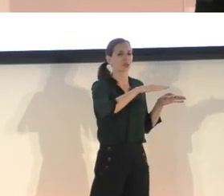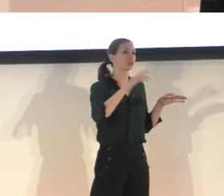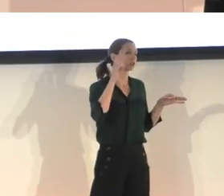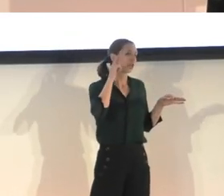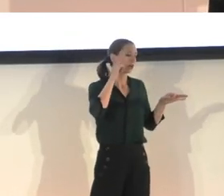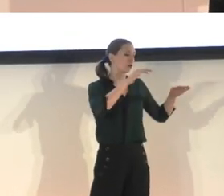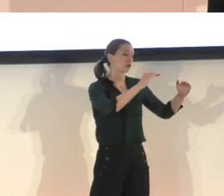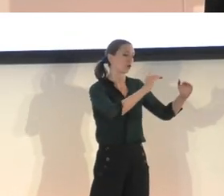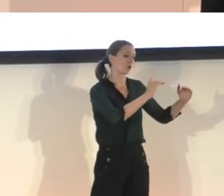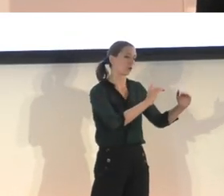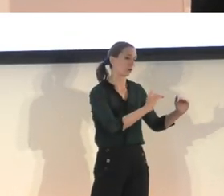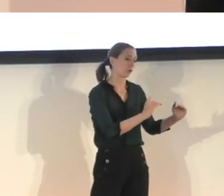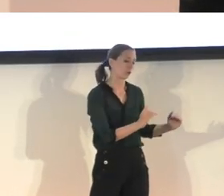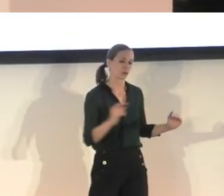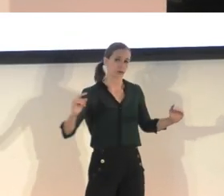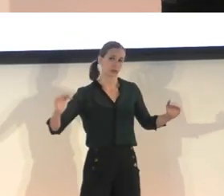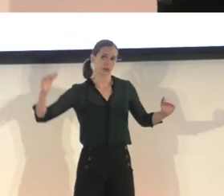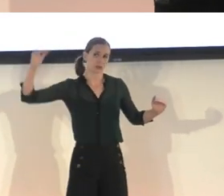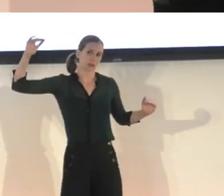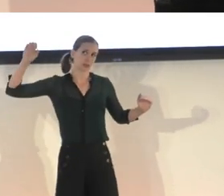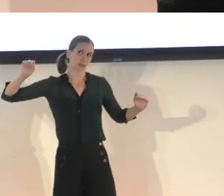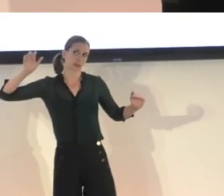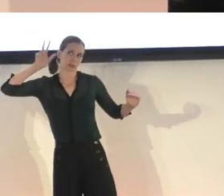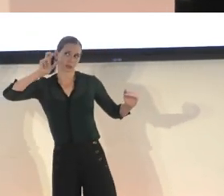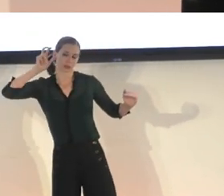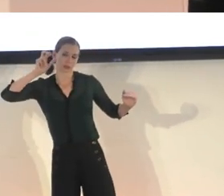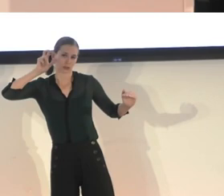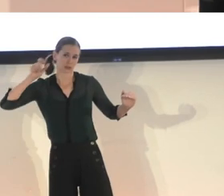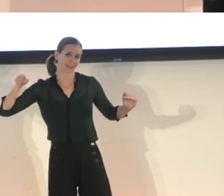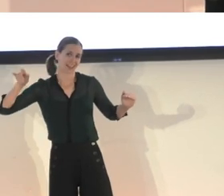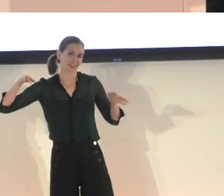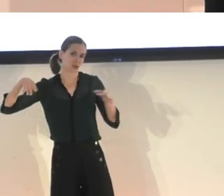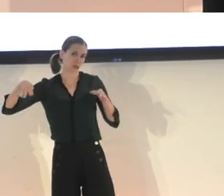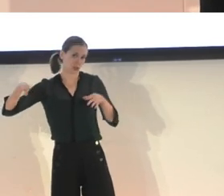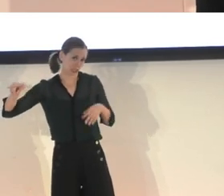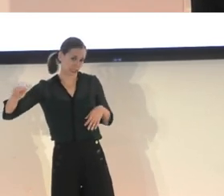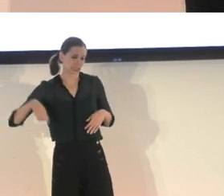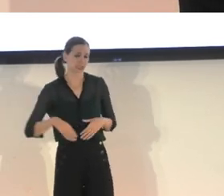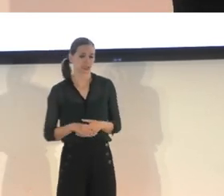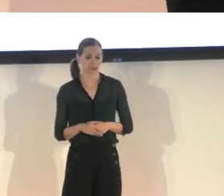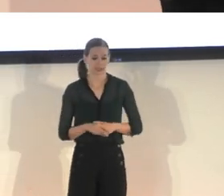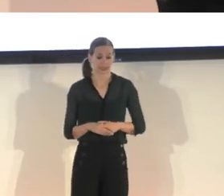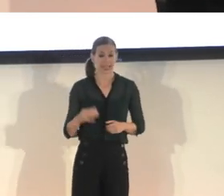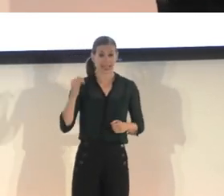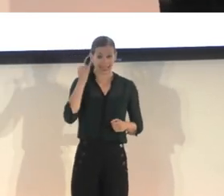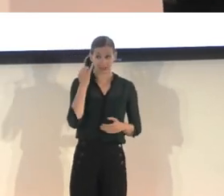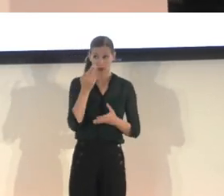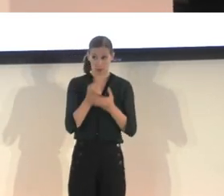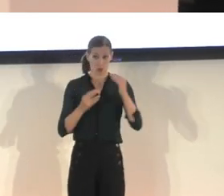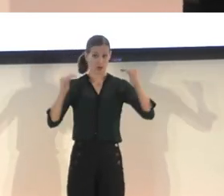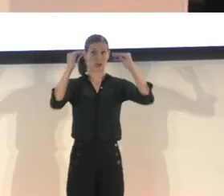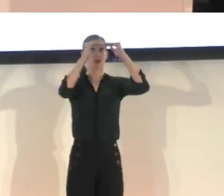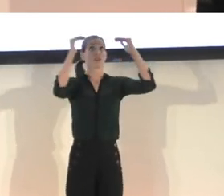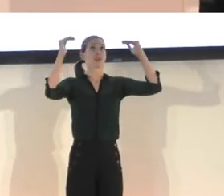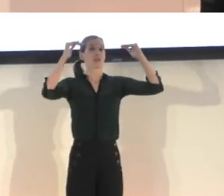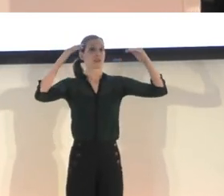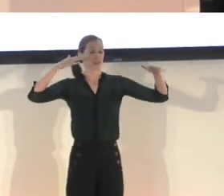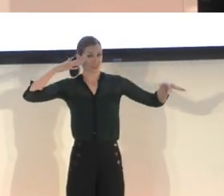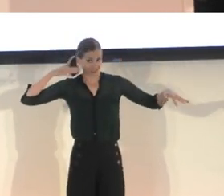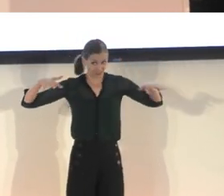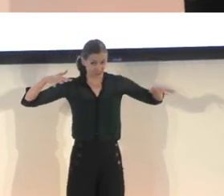prioritizing this information that the player wanted to have. Having both at the same volume proved to be